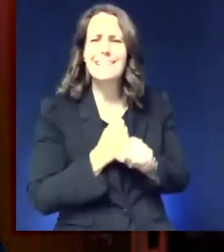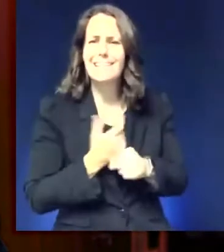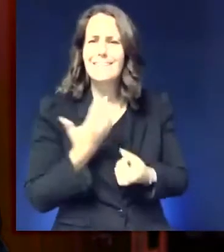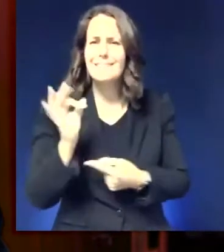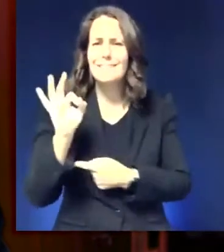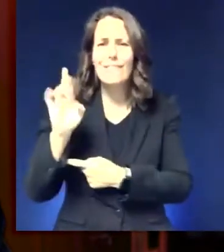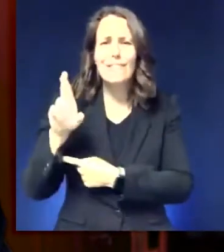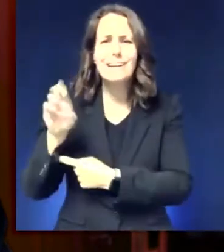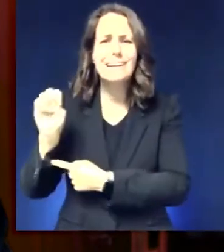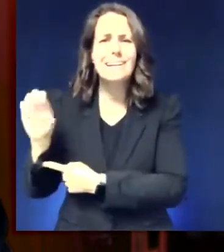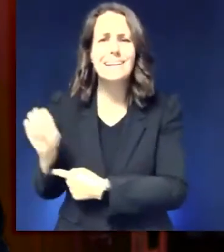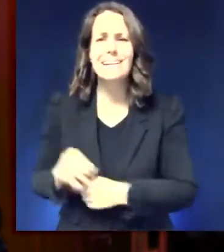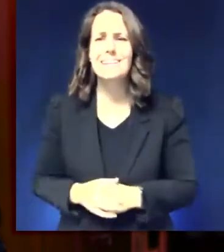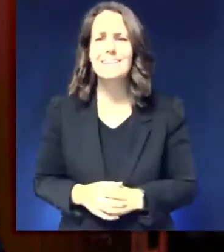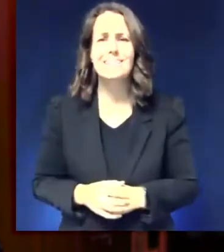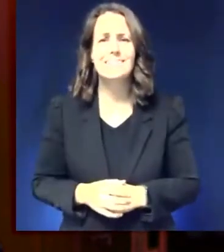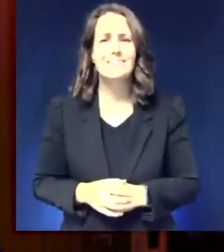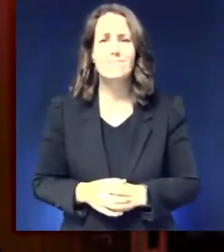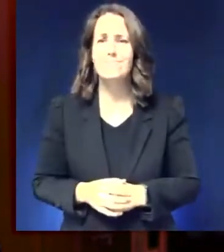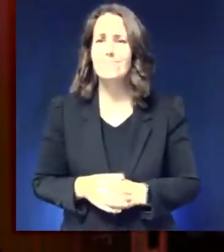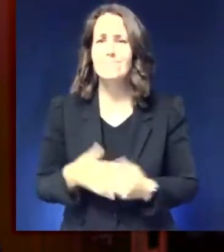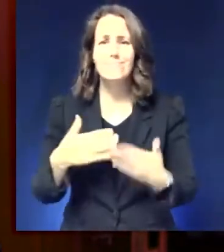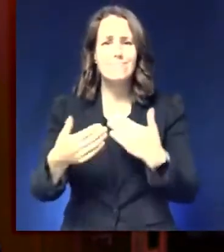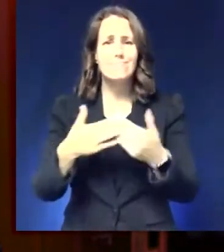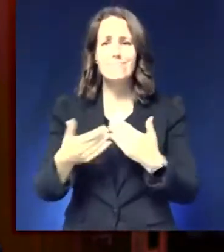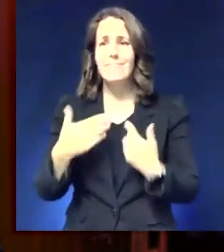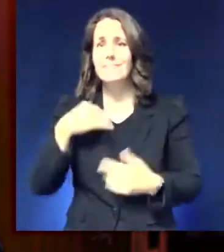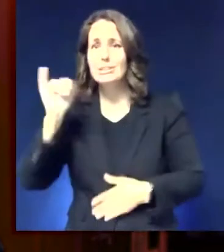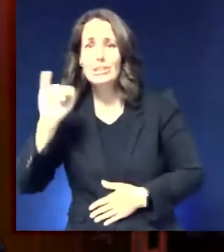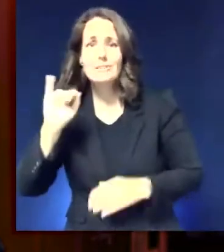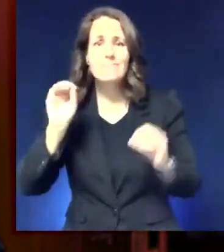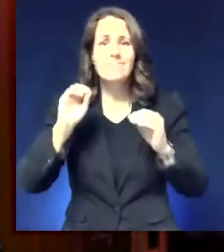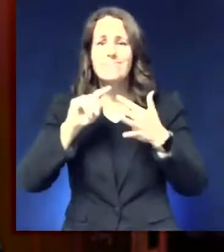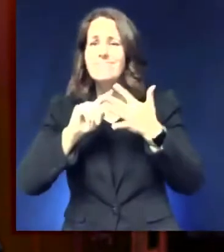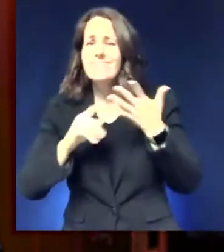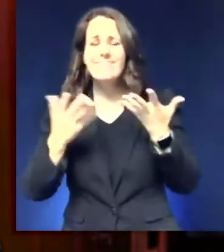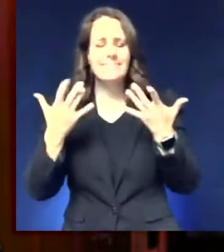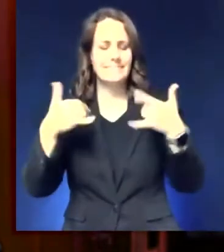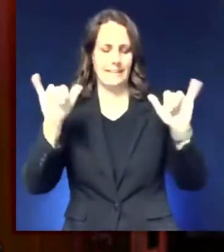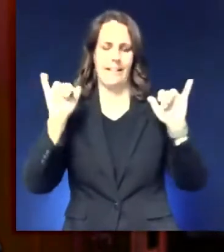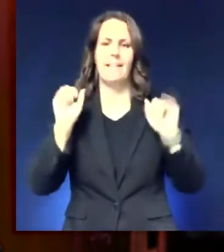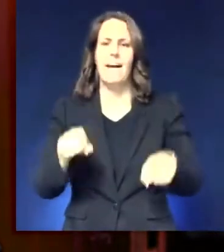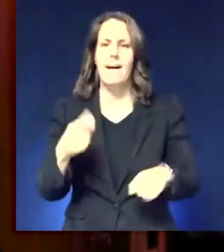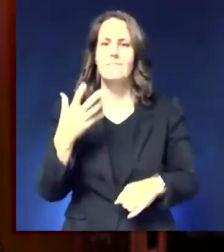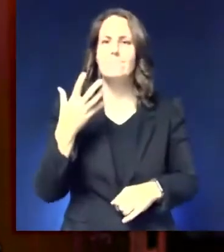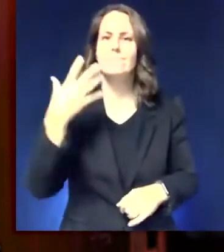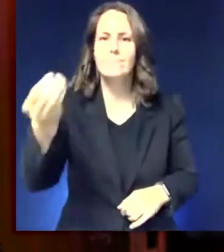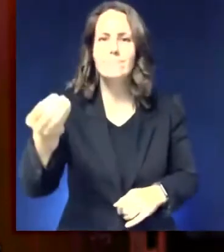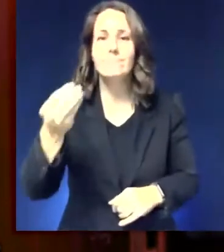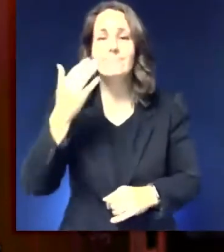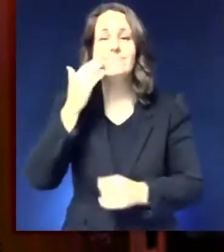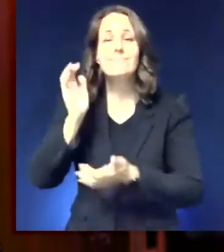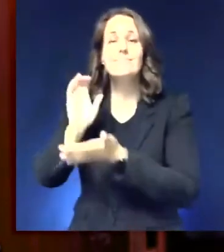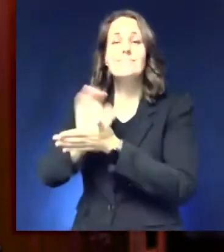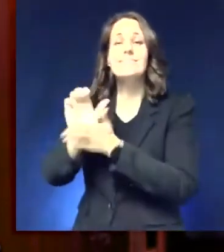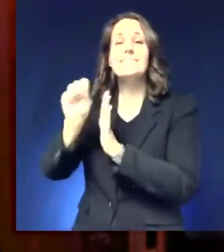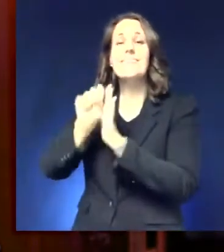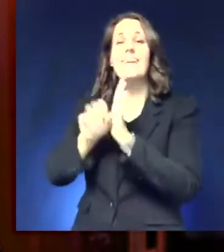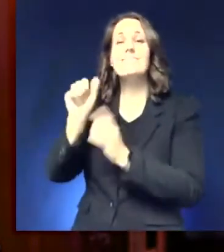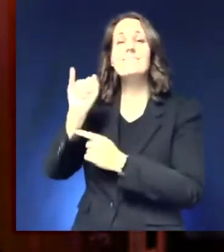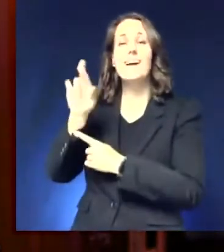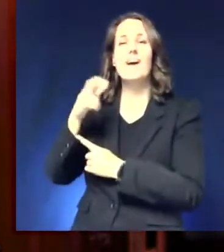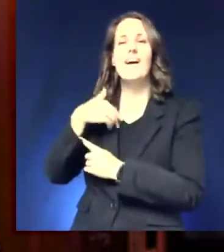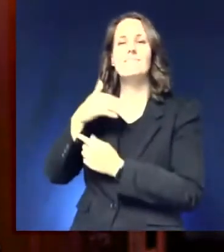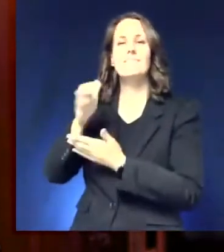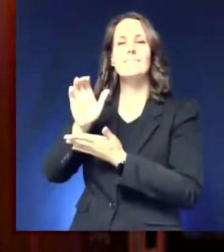So far in Wisconsin, more than 245,000 doses of the Johnson & Johnson have been